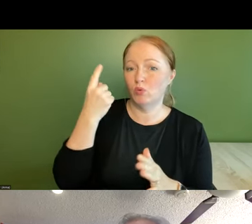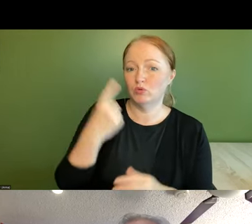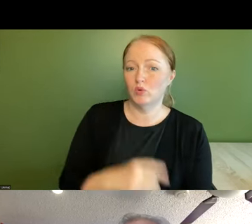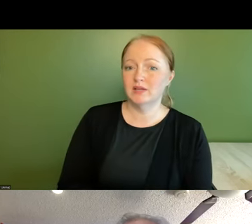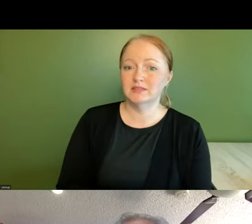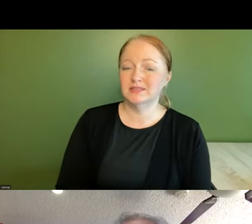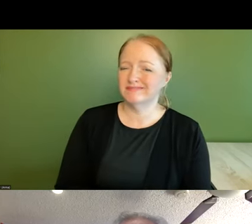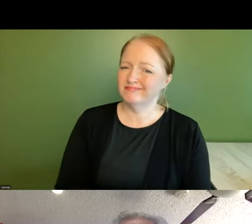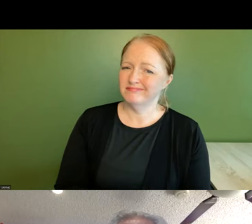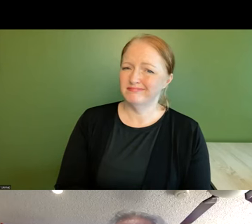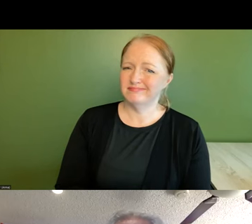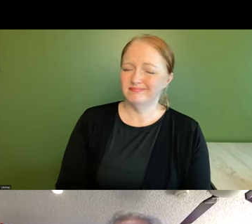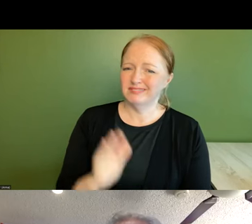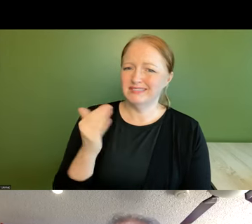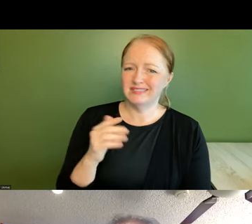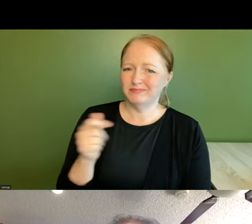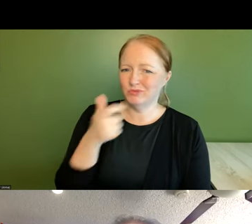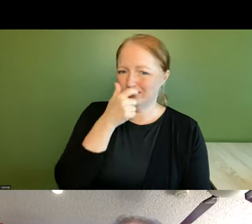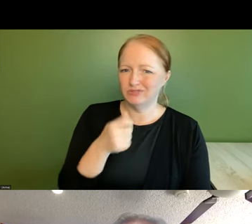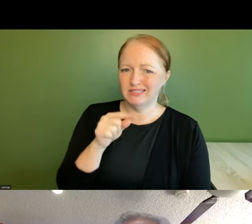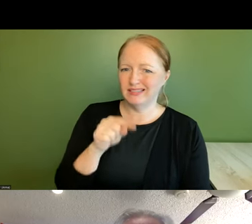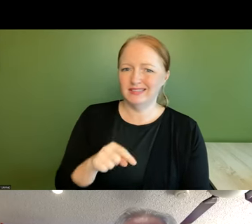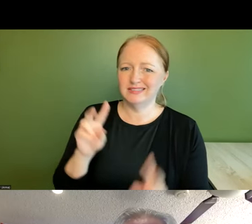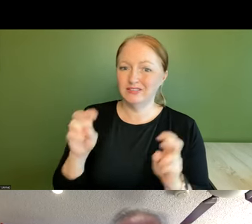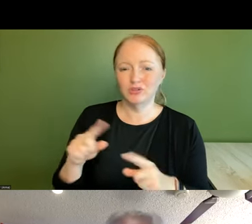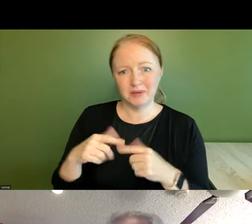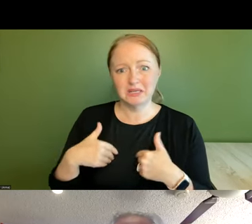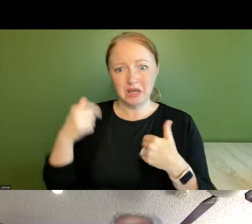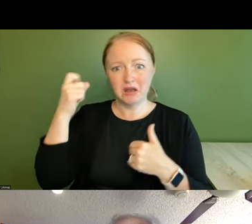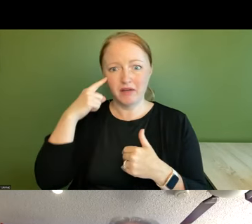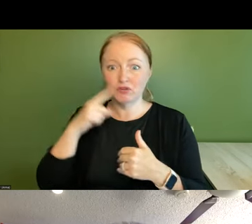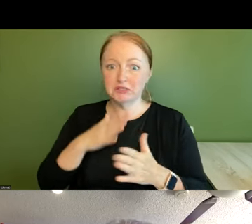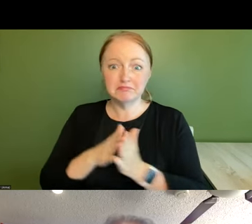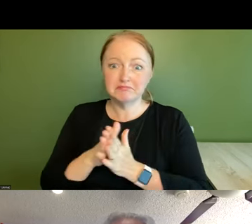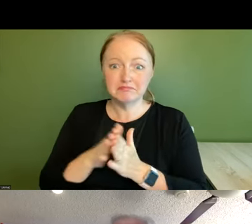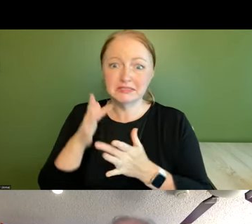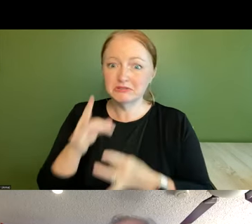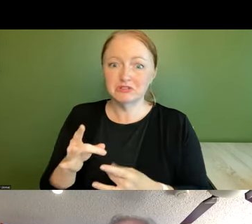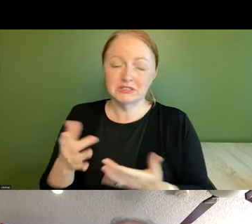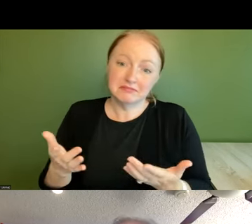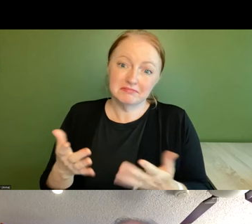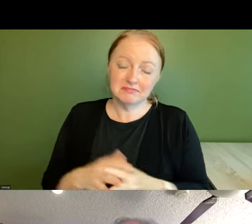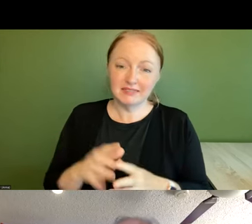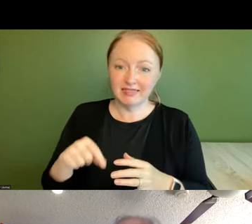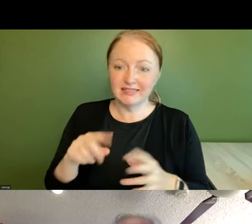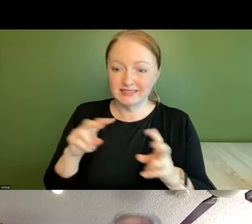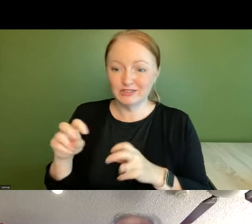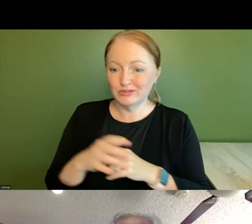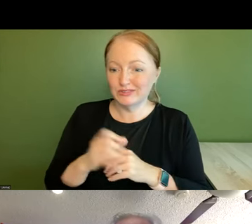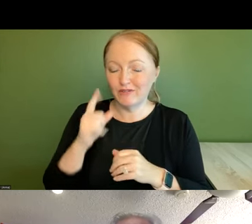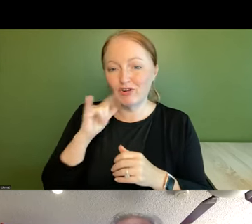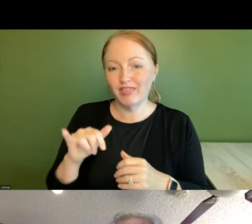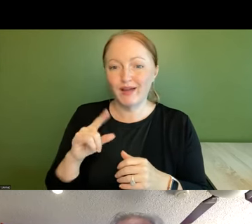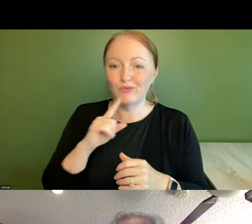did not quite seem to have an interest in these issues but this young governor really has an interest in our issues and so for that